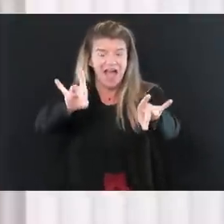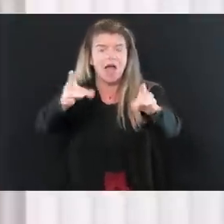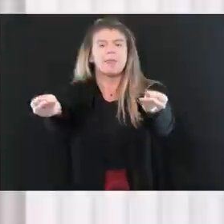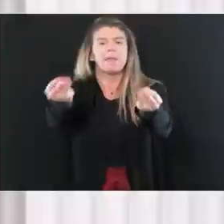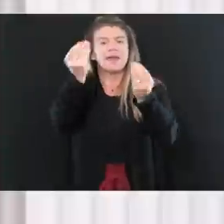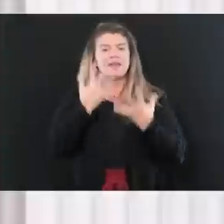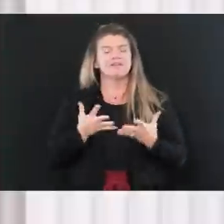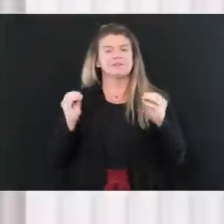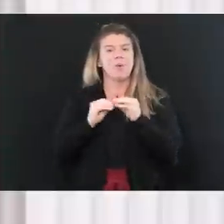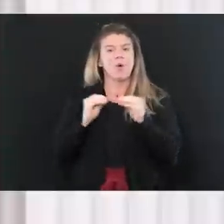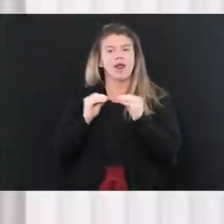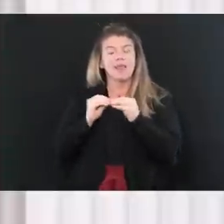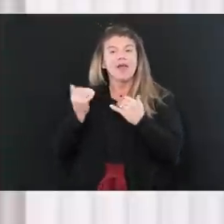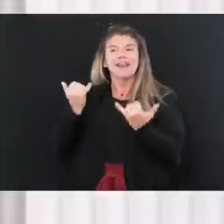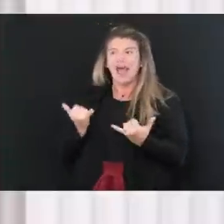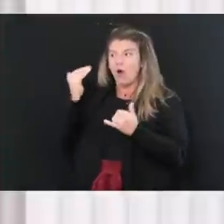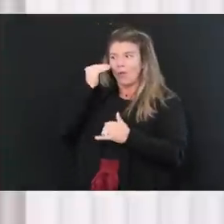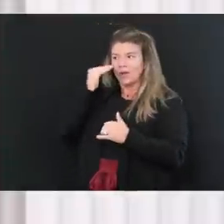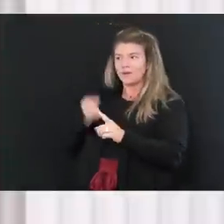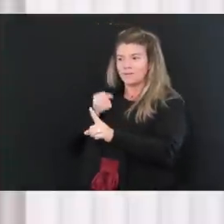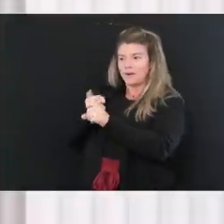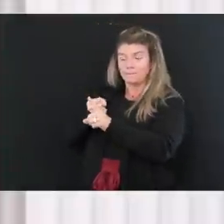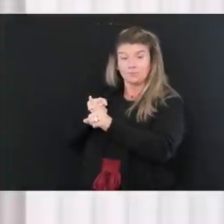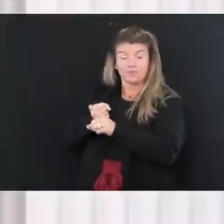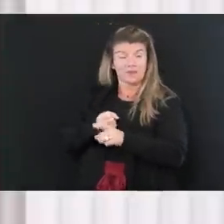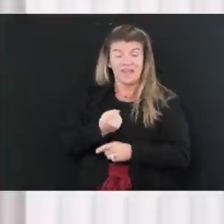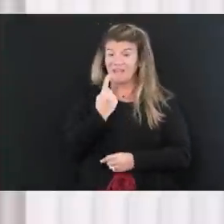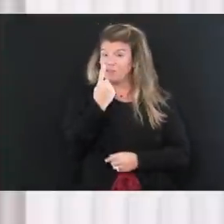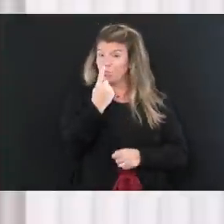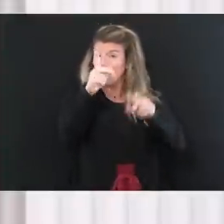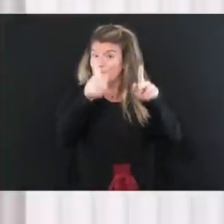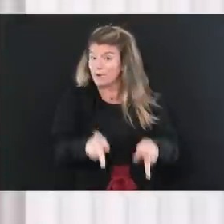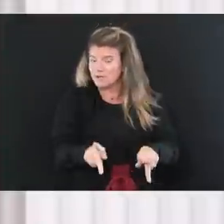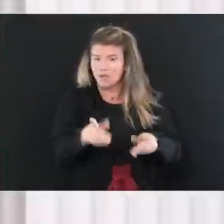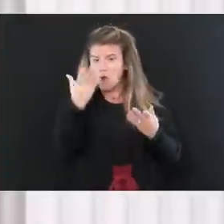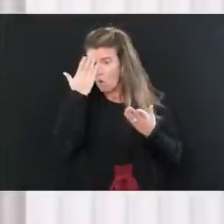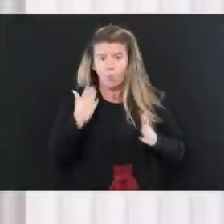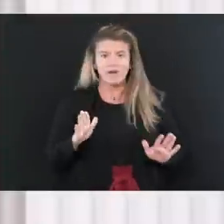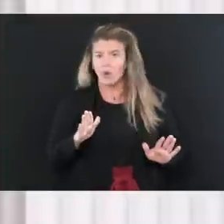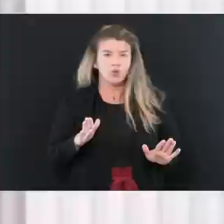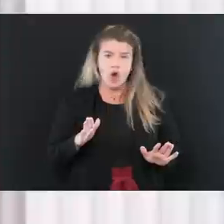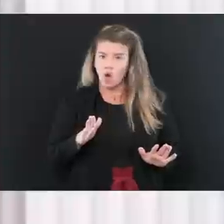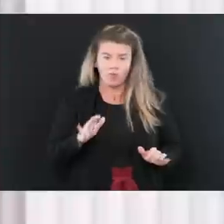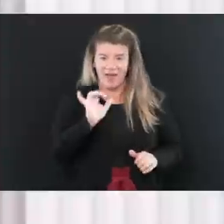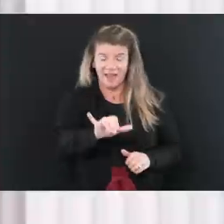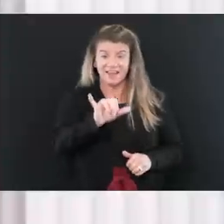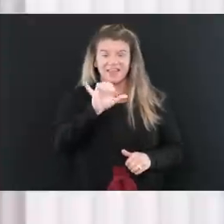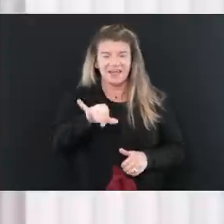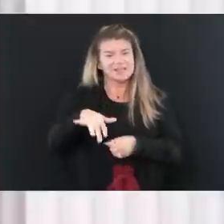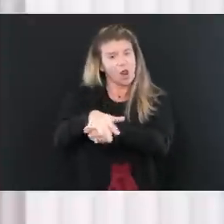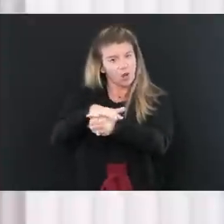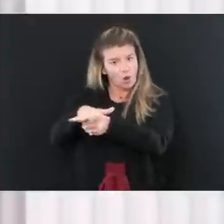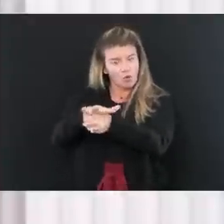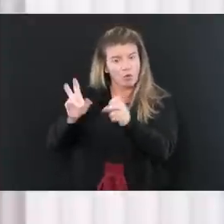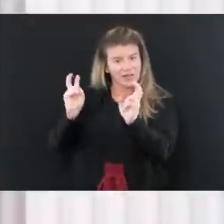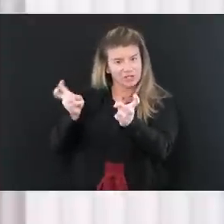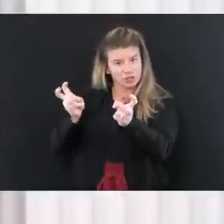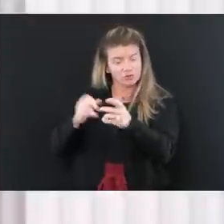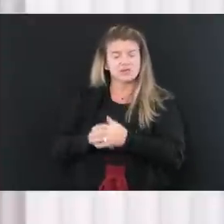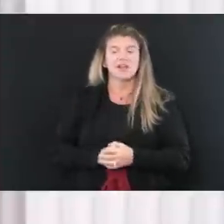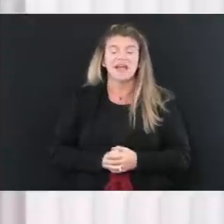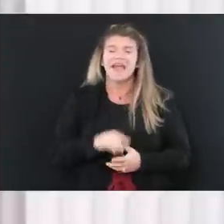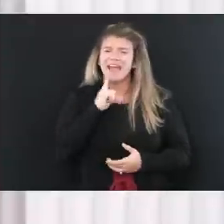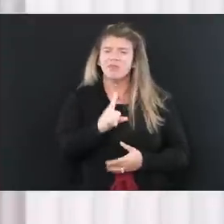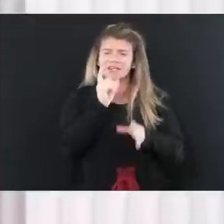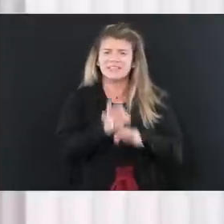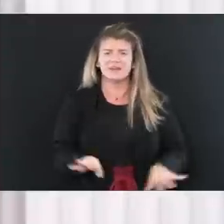that we have an outbreak. If it's only one individual, we don't know that that's a teacher. So those are local issues. I certainly think it's important for